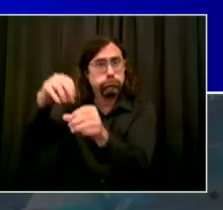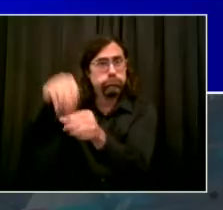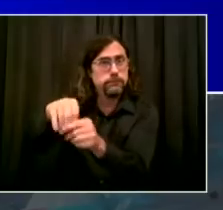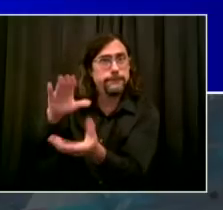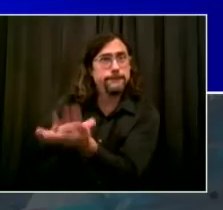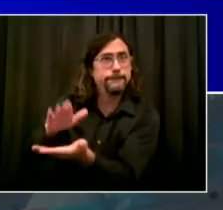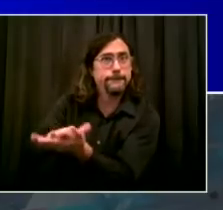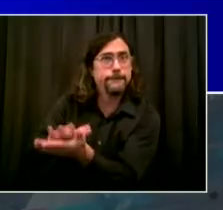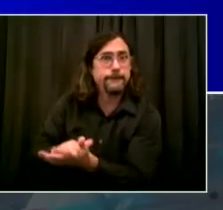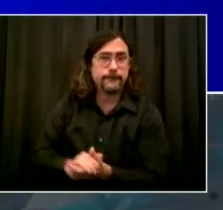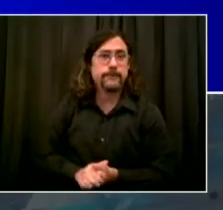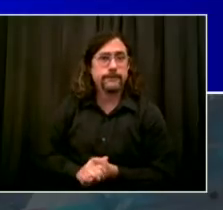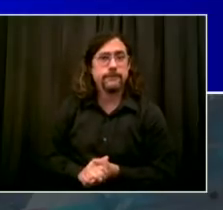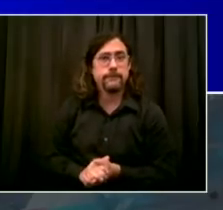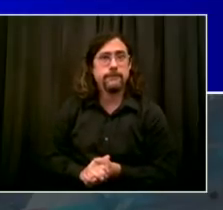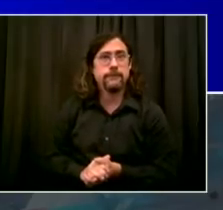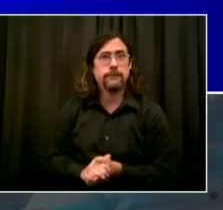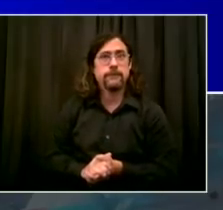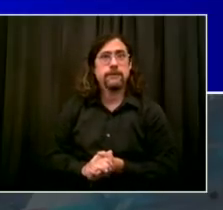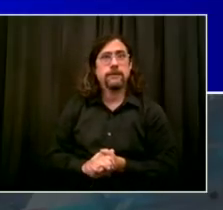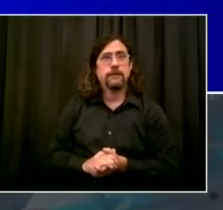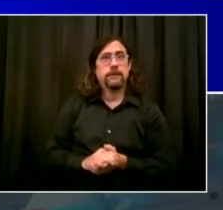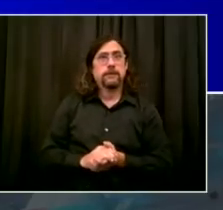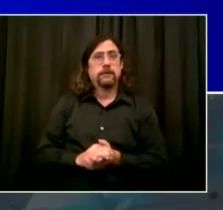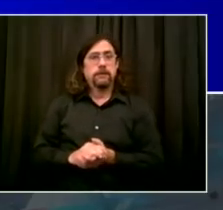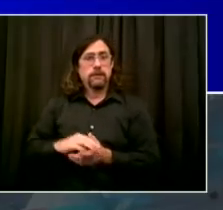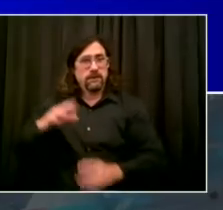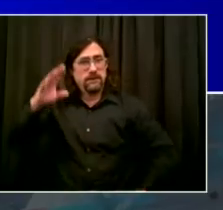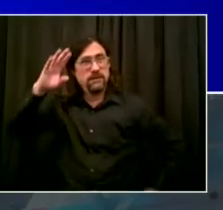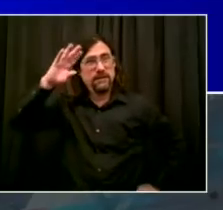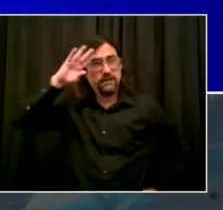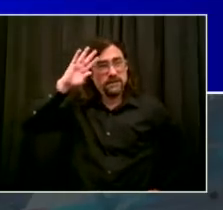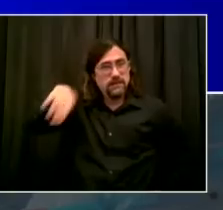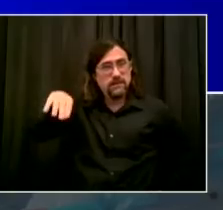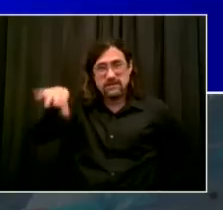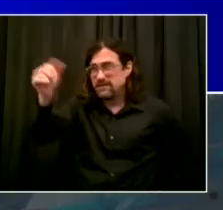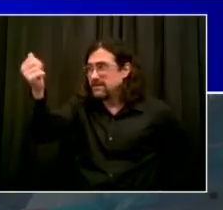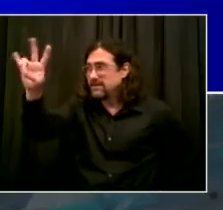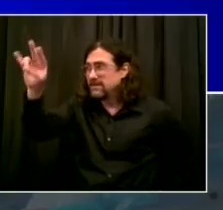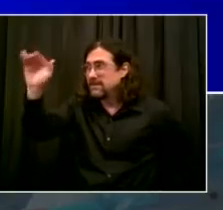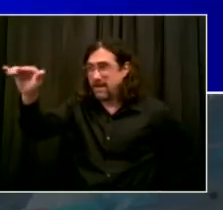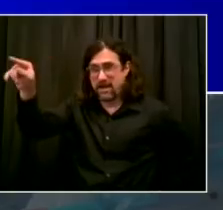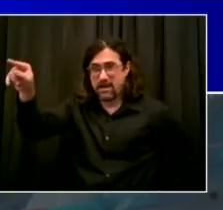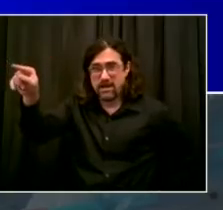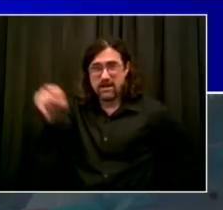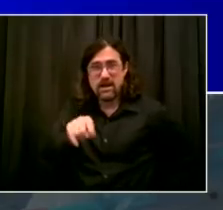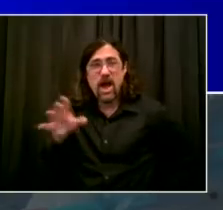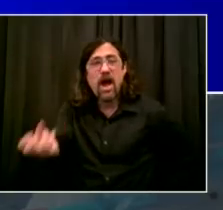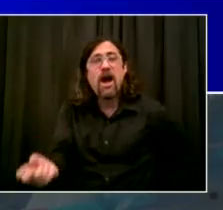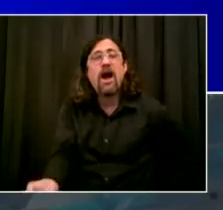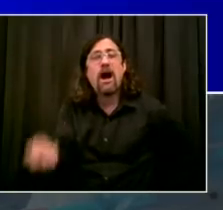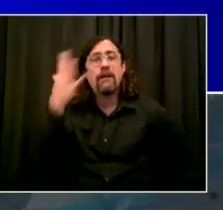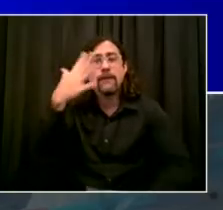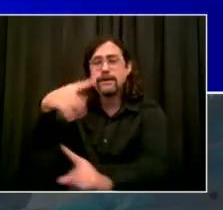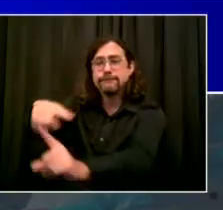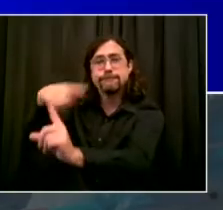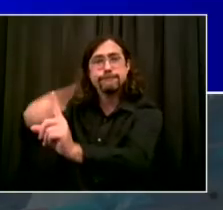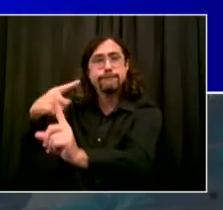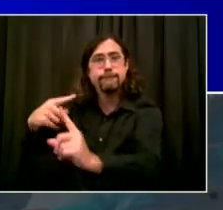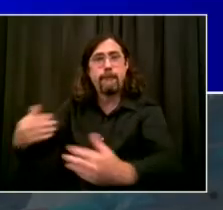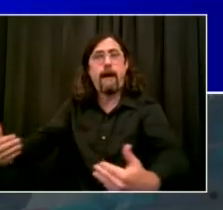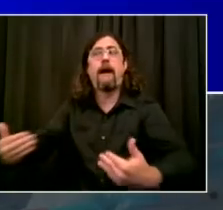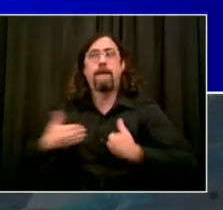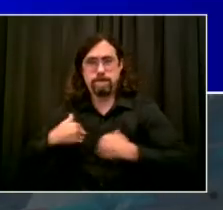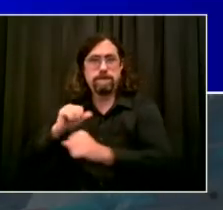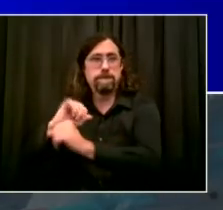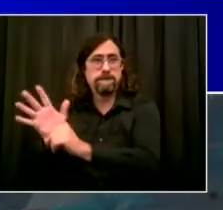positive cases. 55 out of 17,000. That is a positivity rate of 0.32 percent.